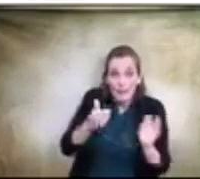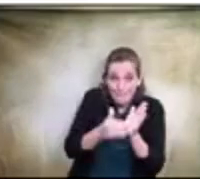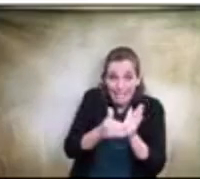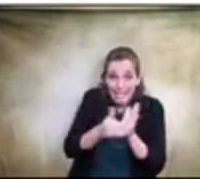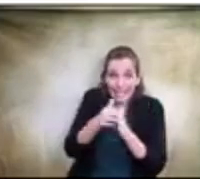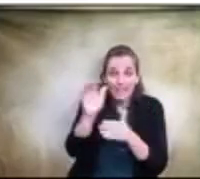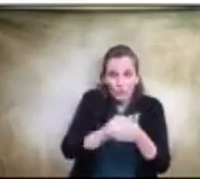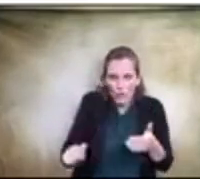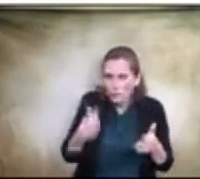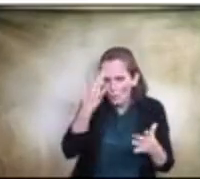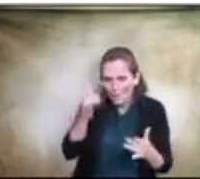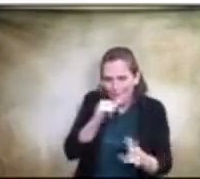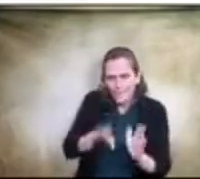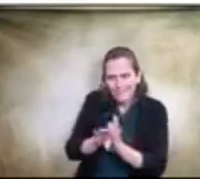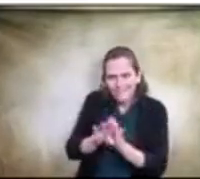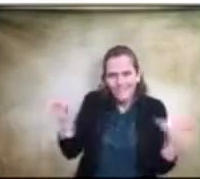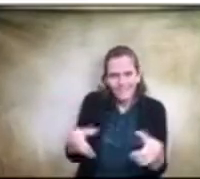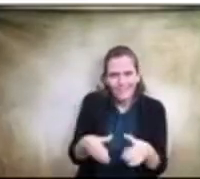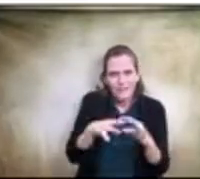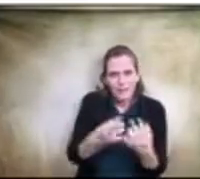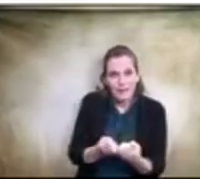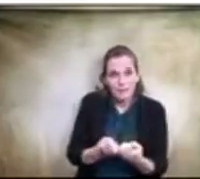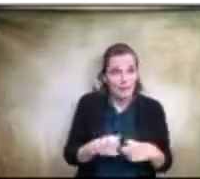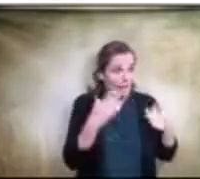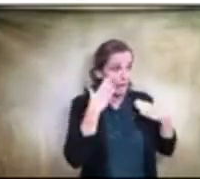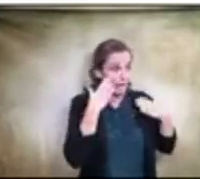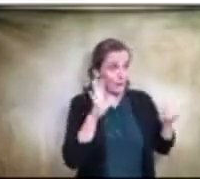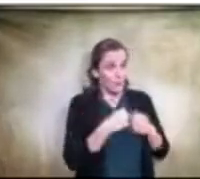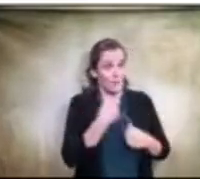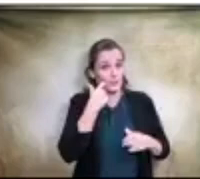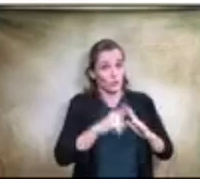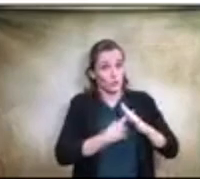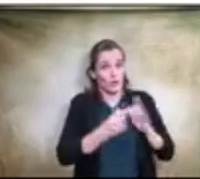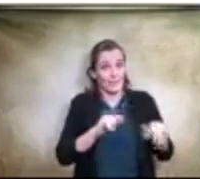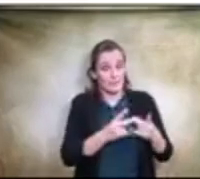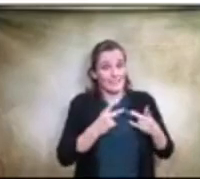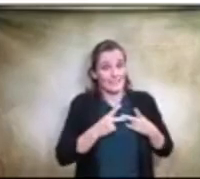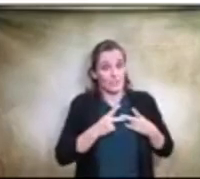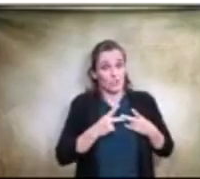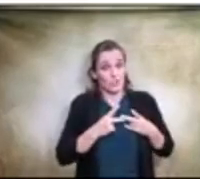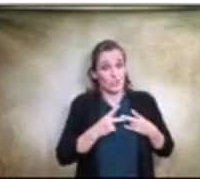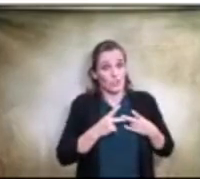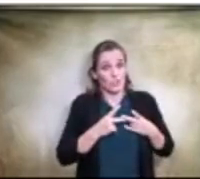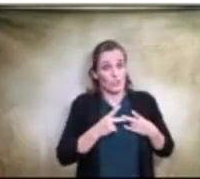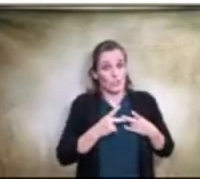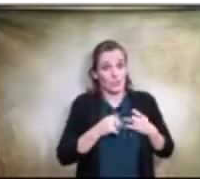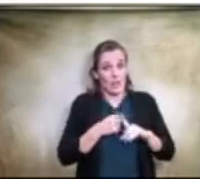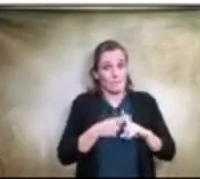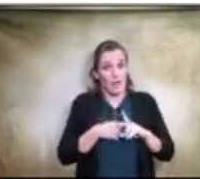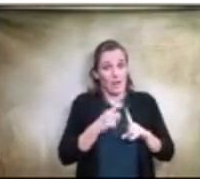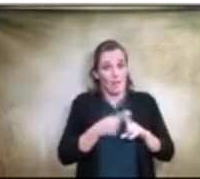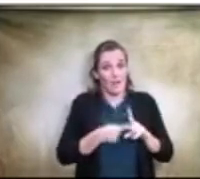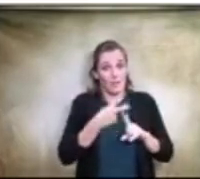I, I don't know. I just started this, position a few weeks, a few of, you know, like month or two ago. And,